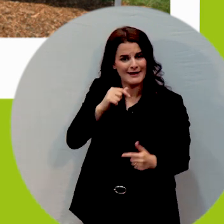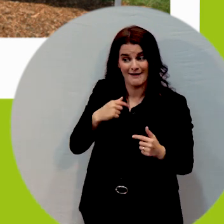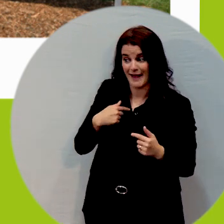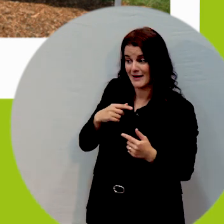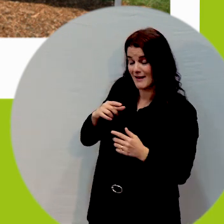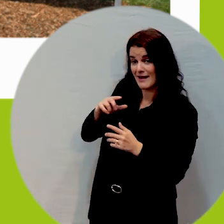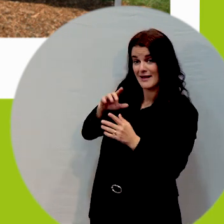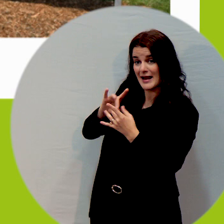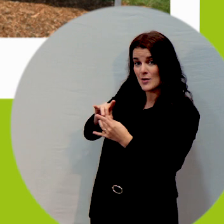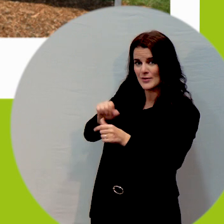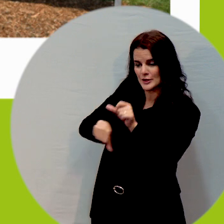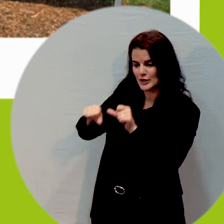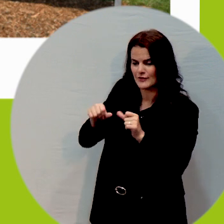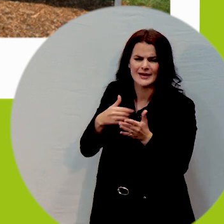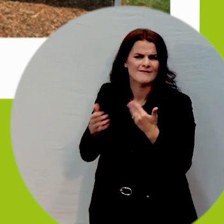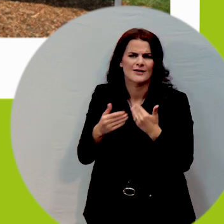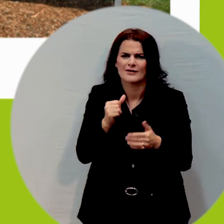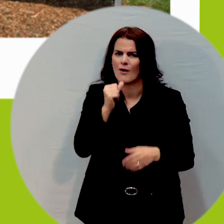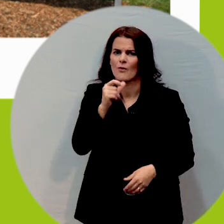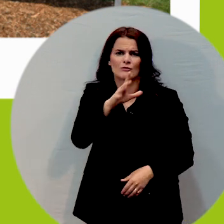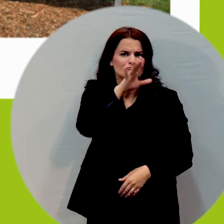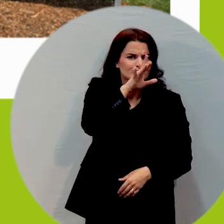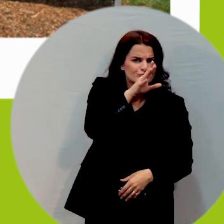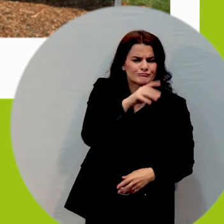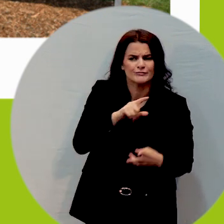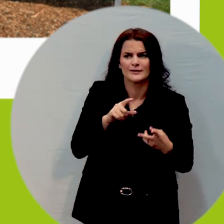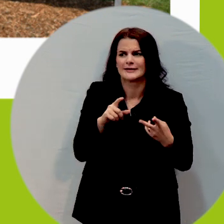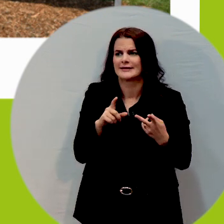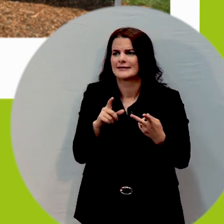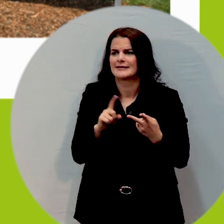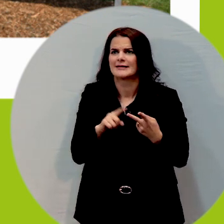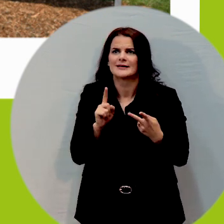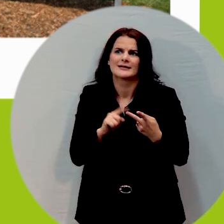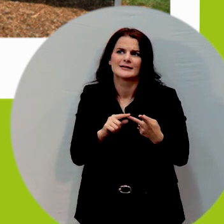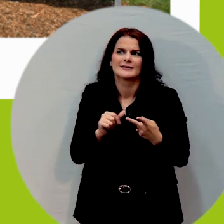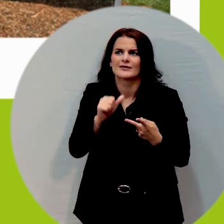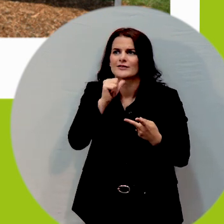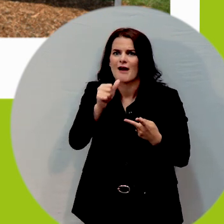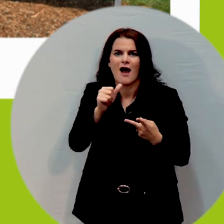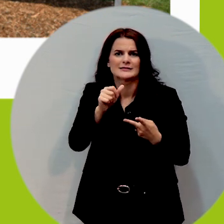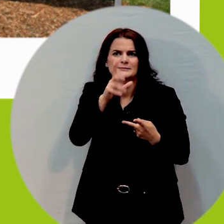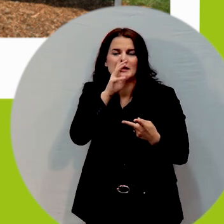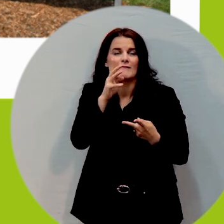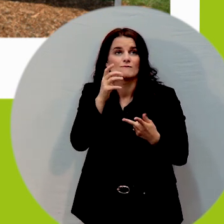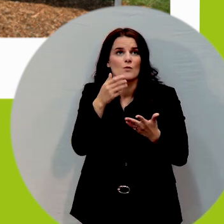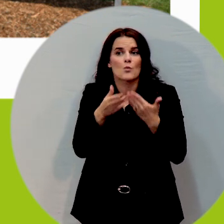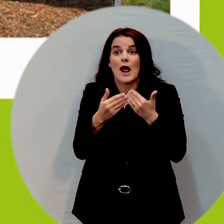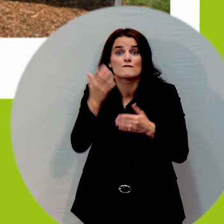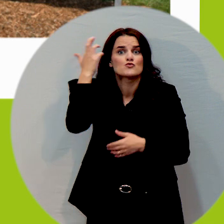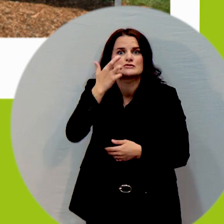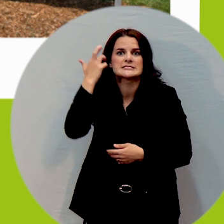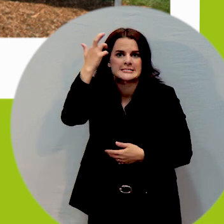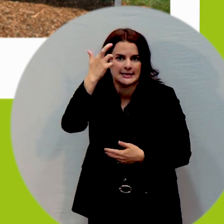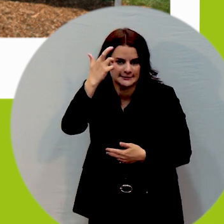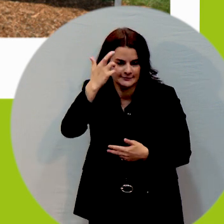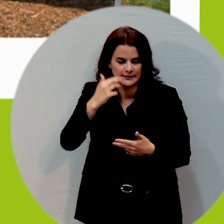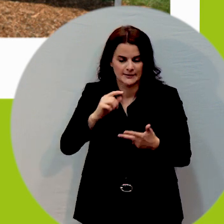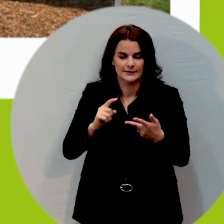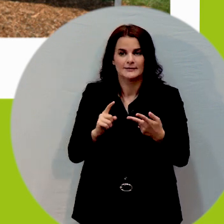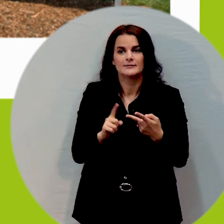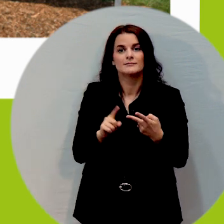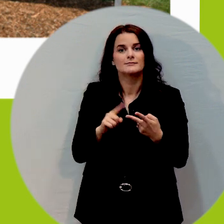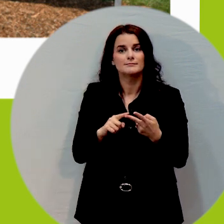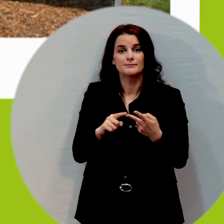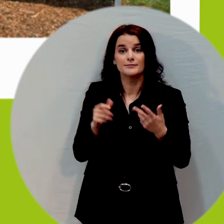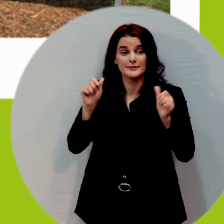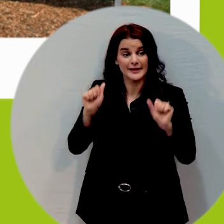mouth words even if they um you know don't aren't speaking it for any number of different reasons they can still you